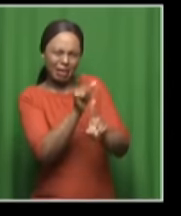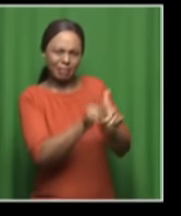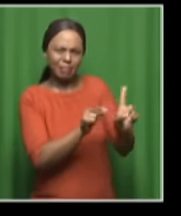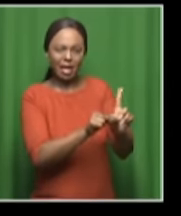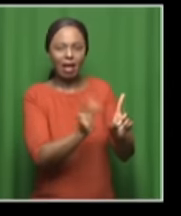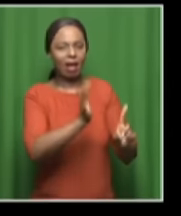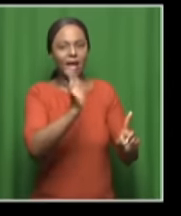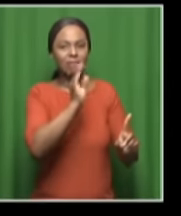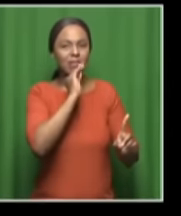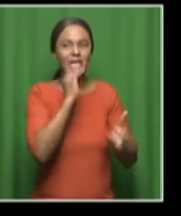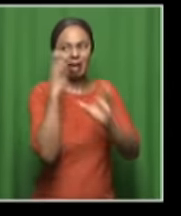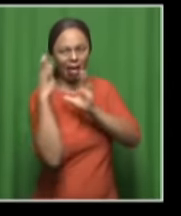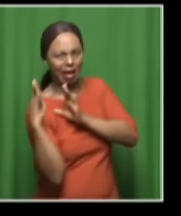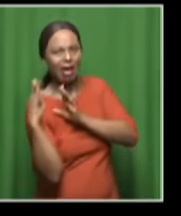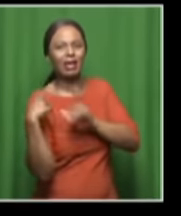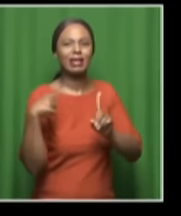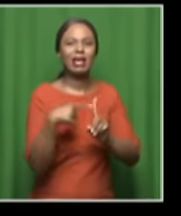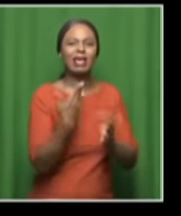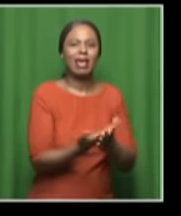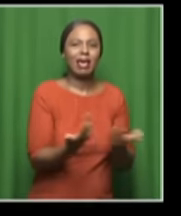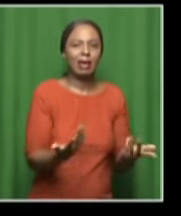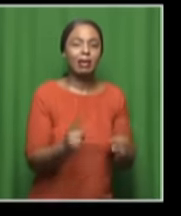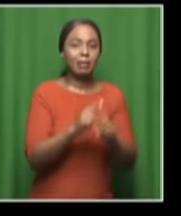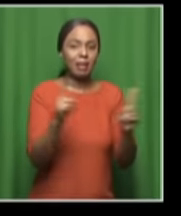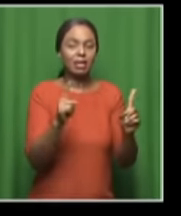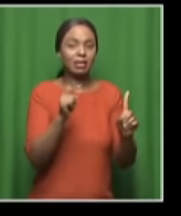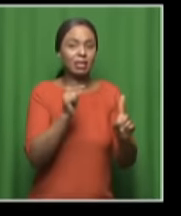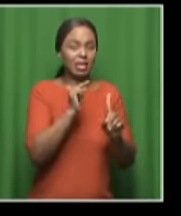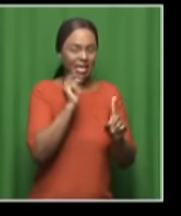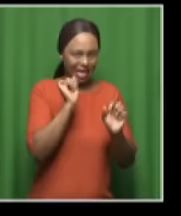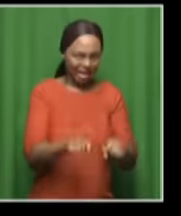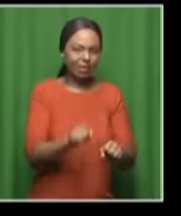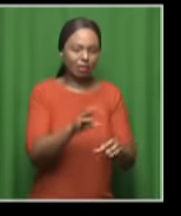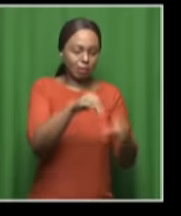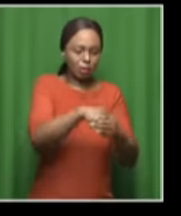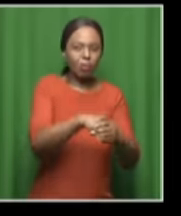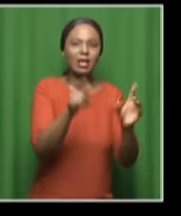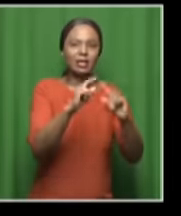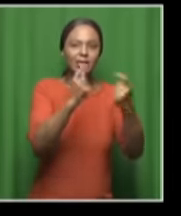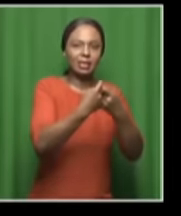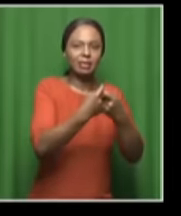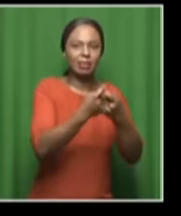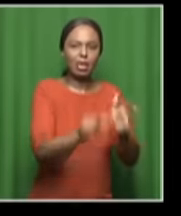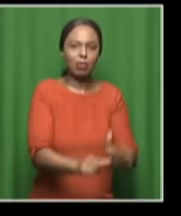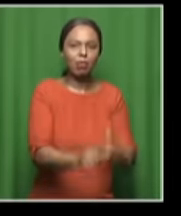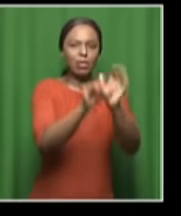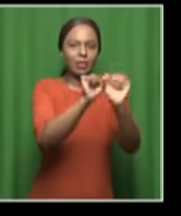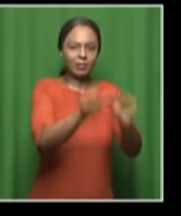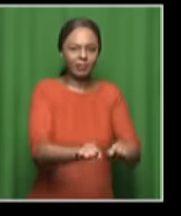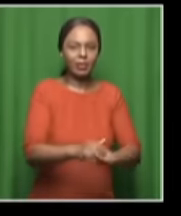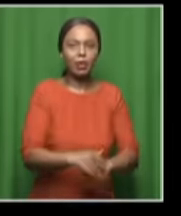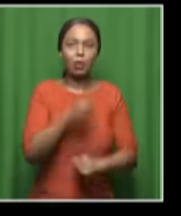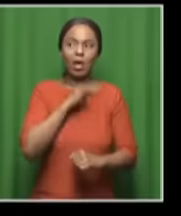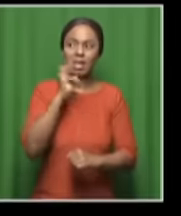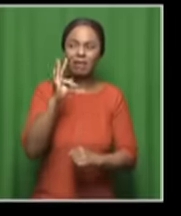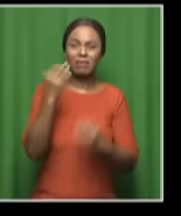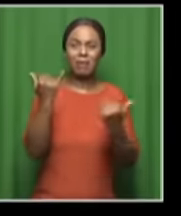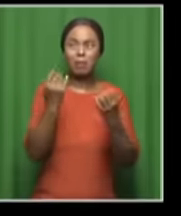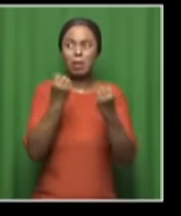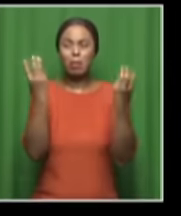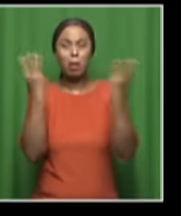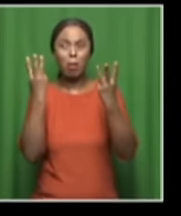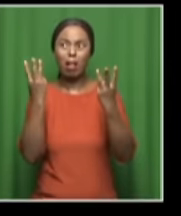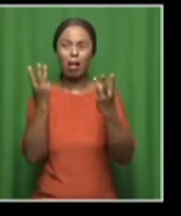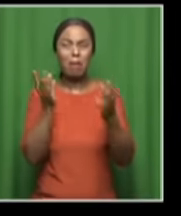that can be a lot. But though, I think their impact is important in the team because having superstars in your team gives you